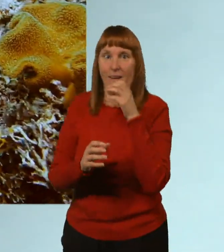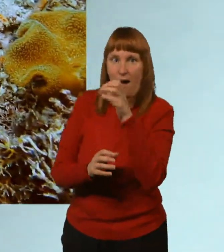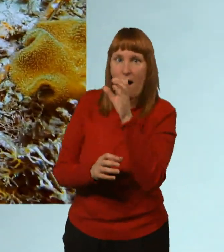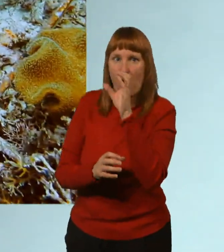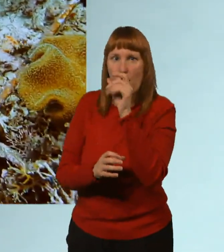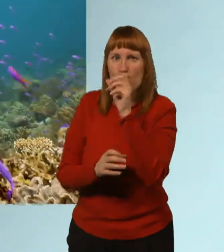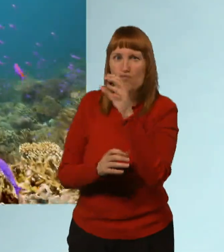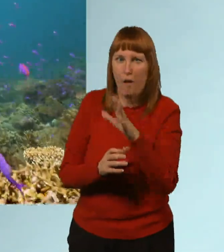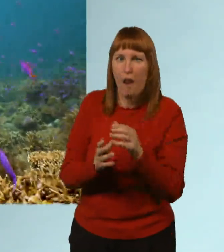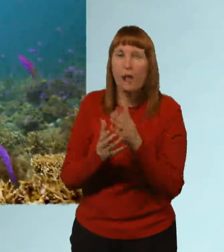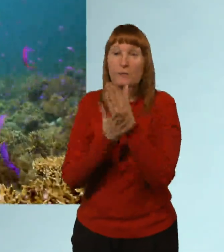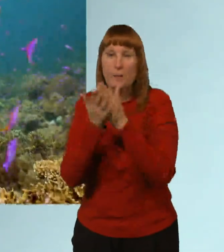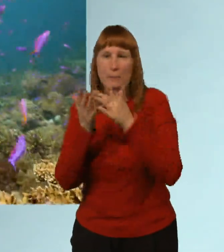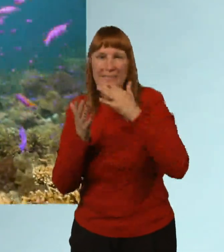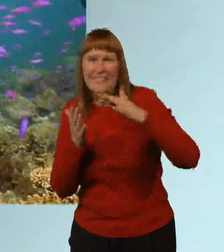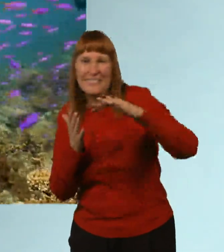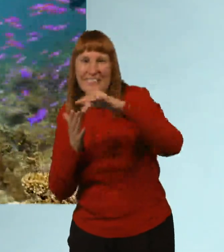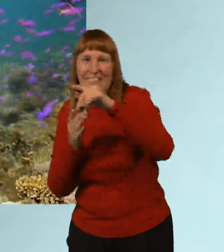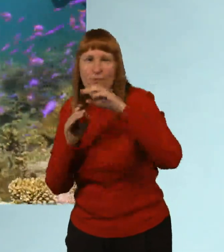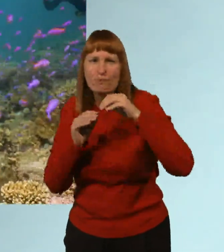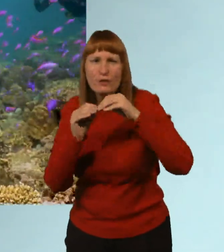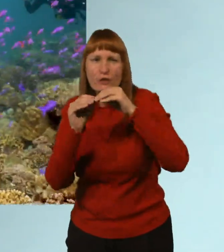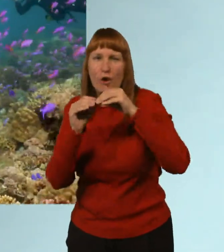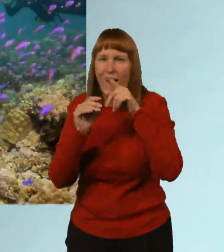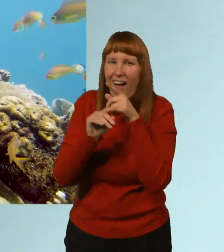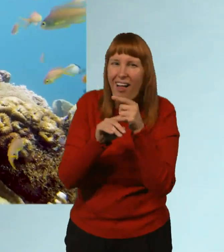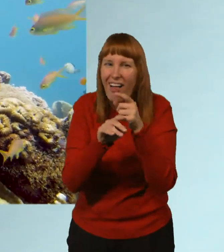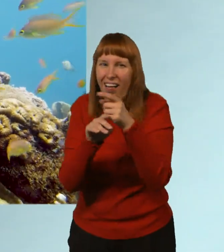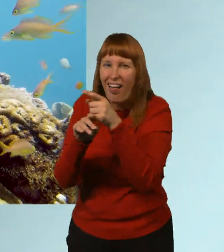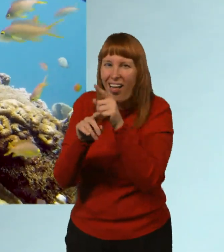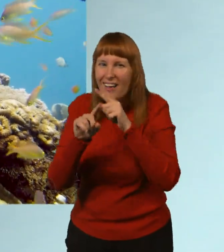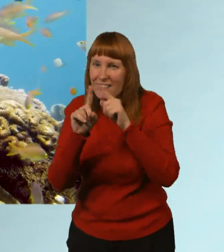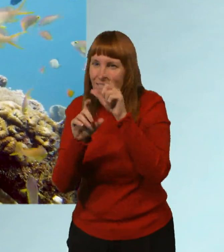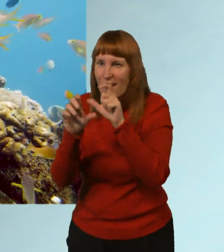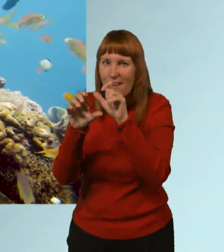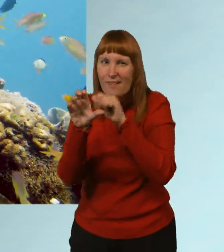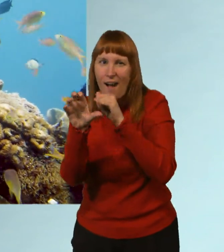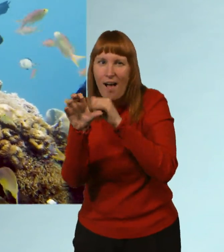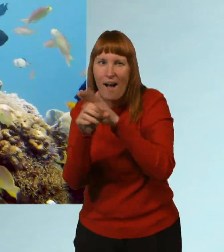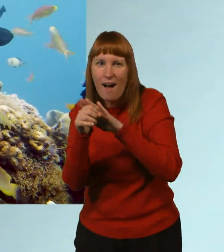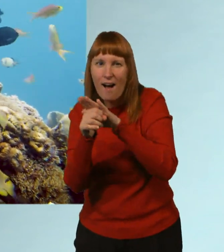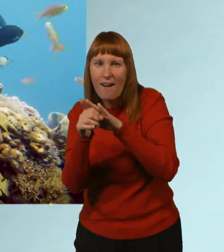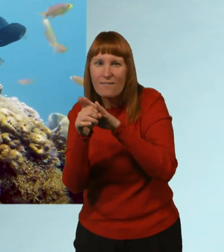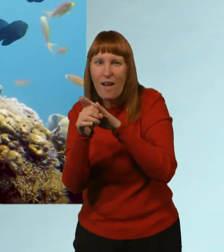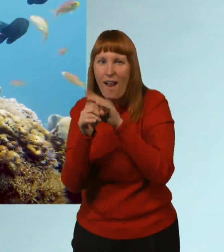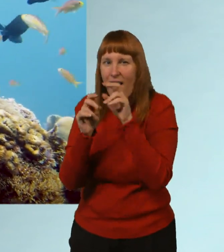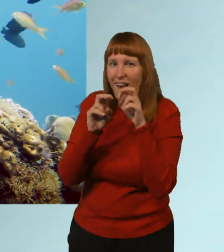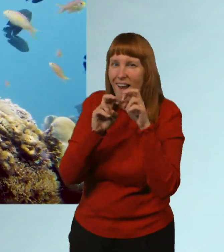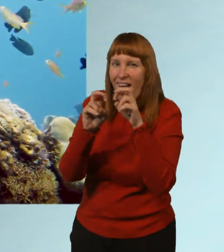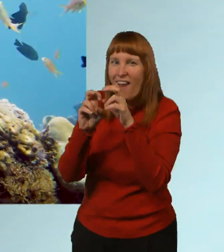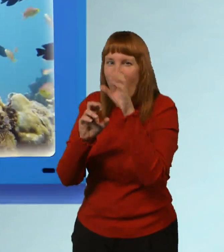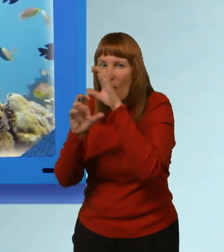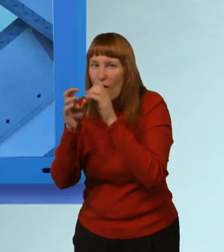wriggle around it. Lots of colourful creatures feed and live on the coral. Coral can sometimes look very colourful itself, too.